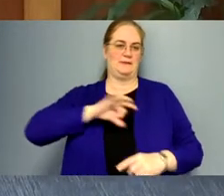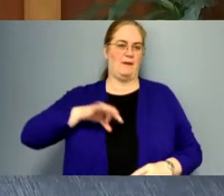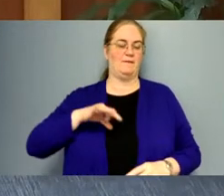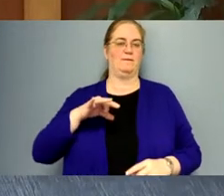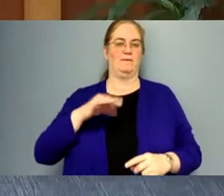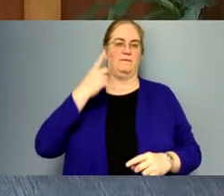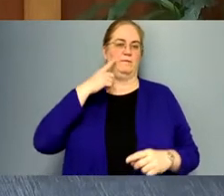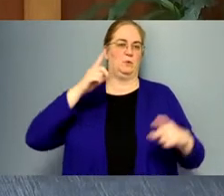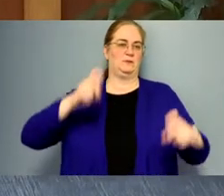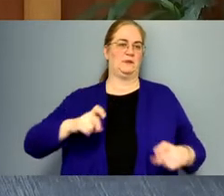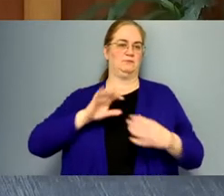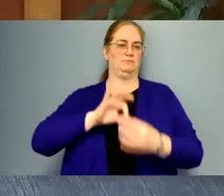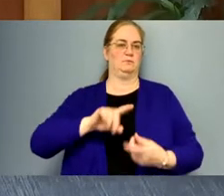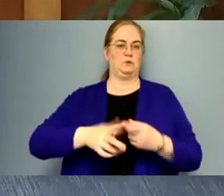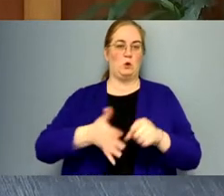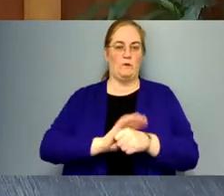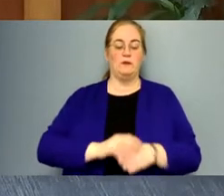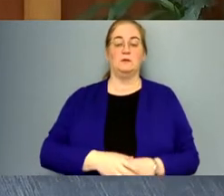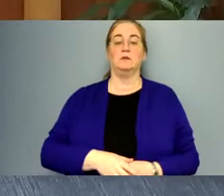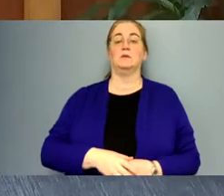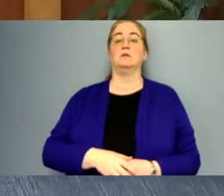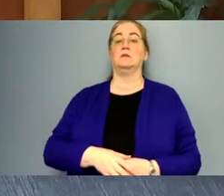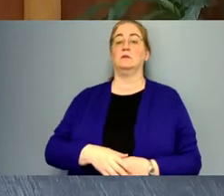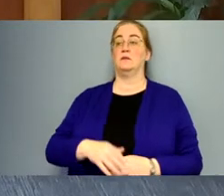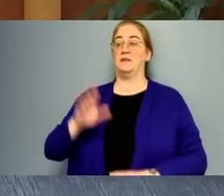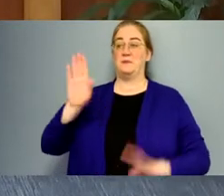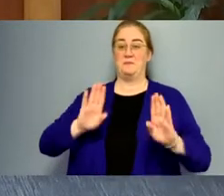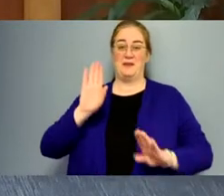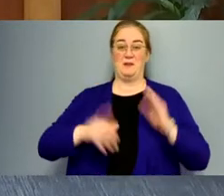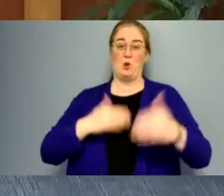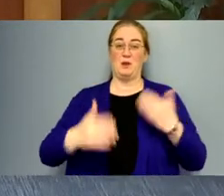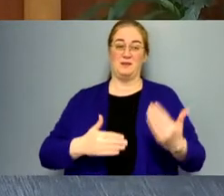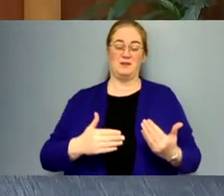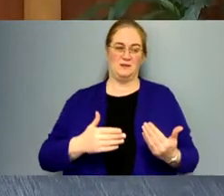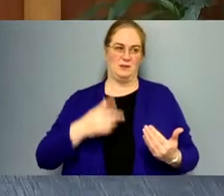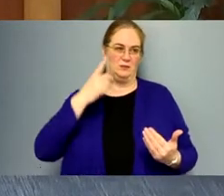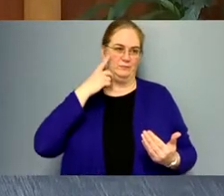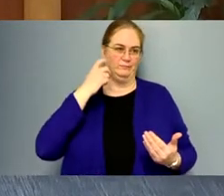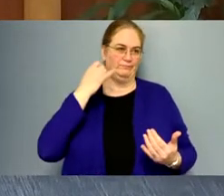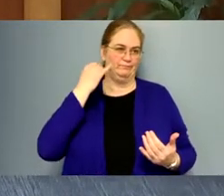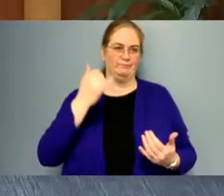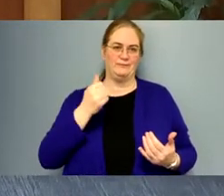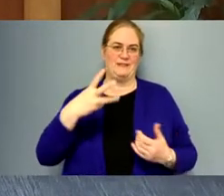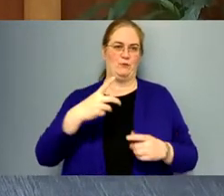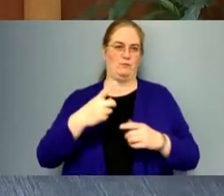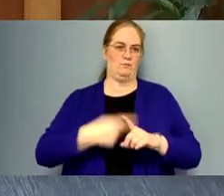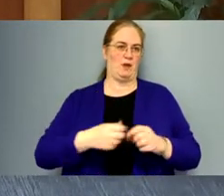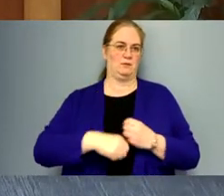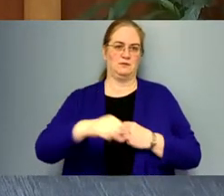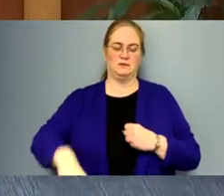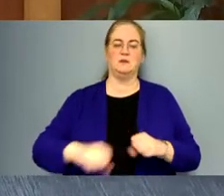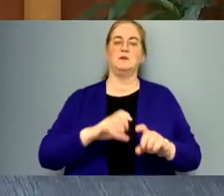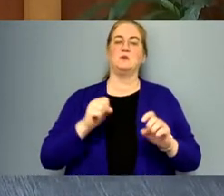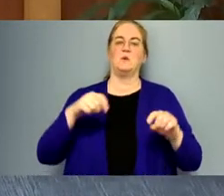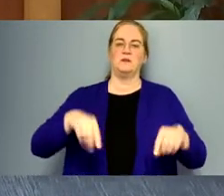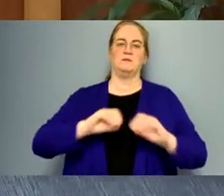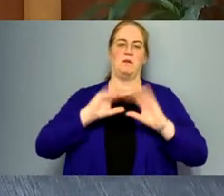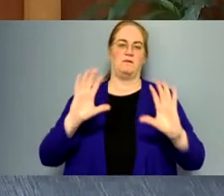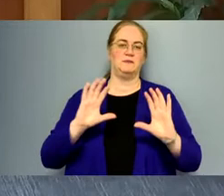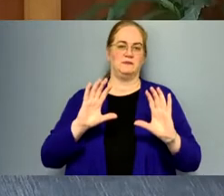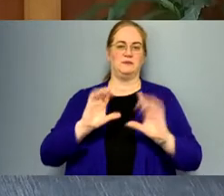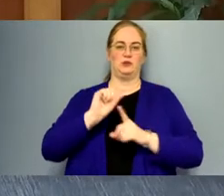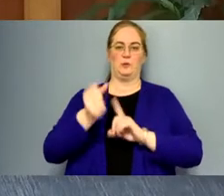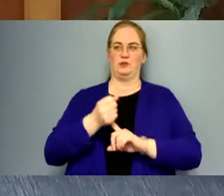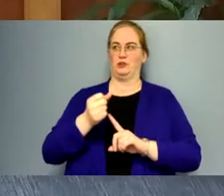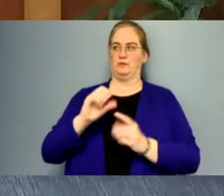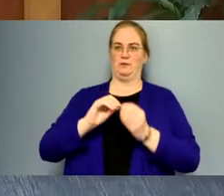COVID. Um, a bidding process, as you can imagine, would take several months. Uh, and so, you know, this is obviously a situation with cases